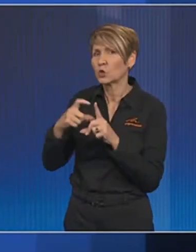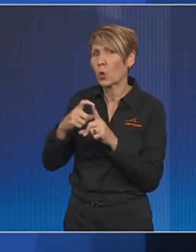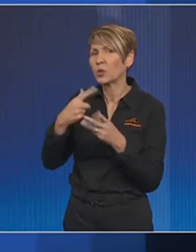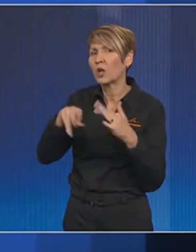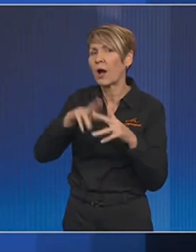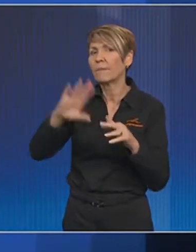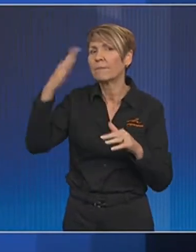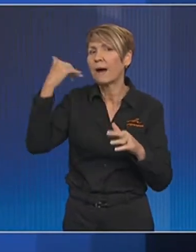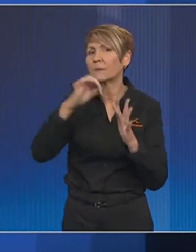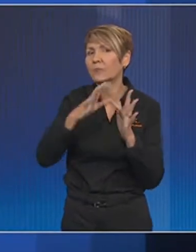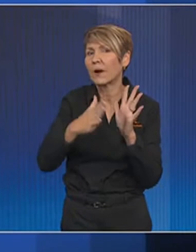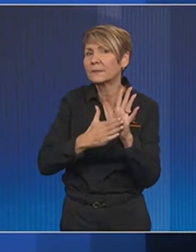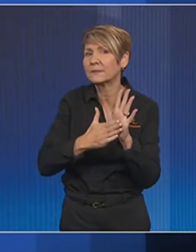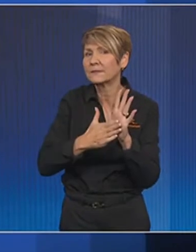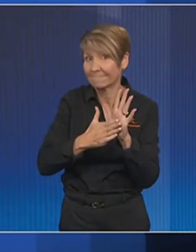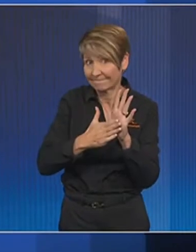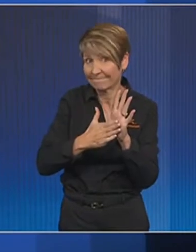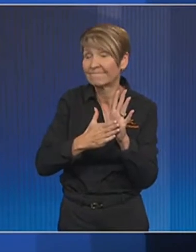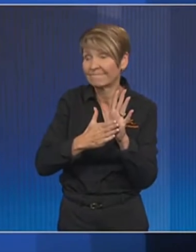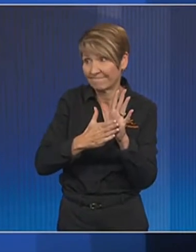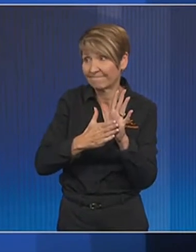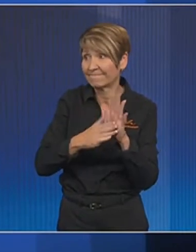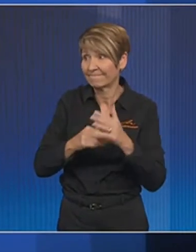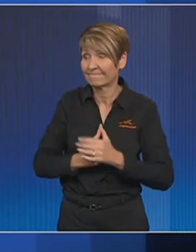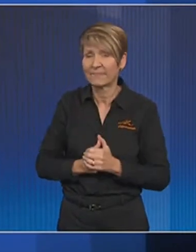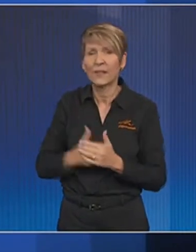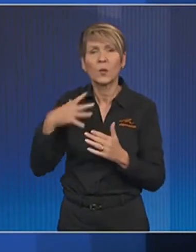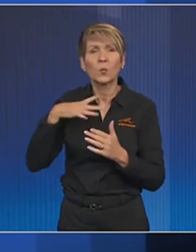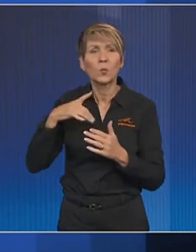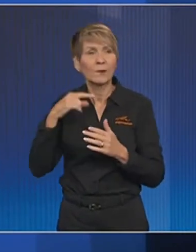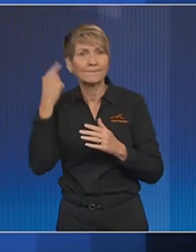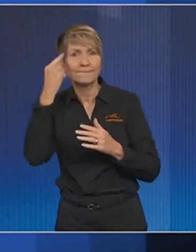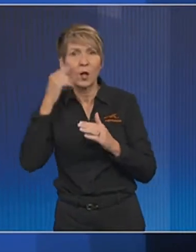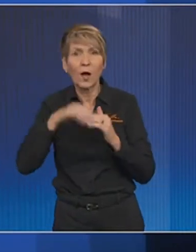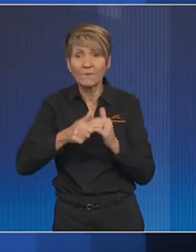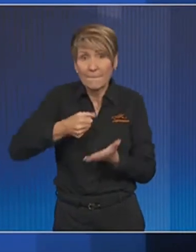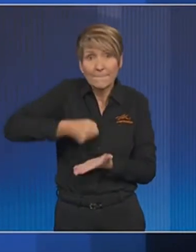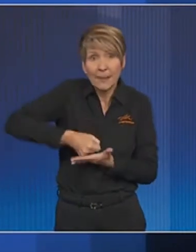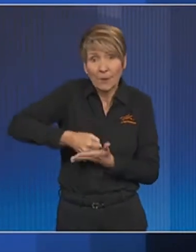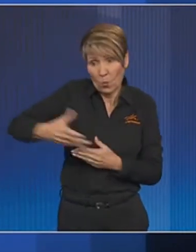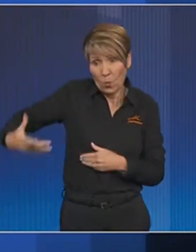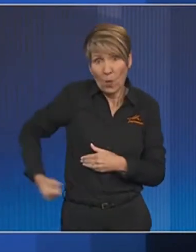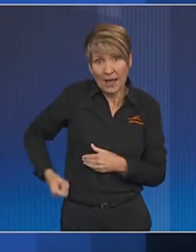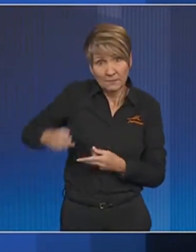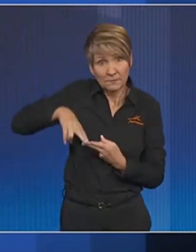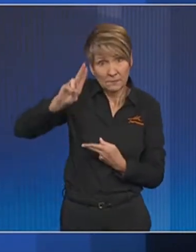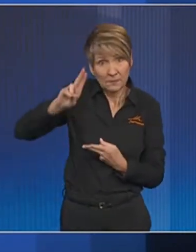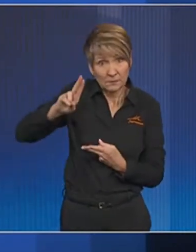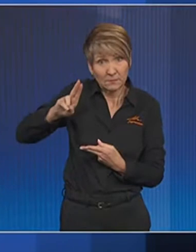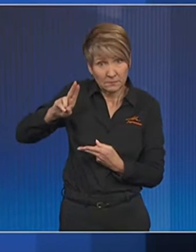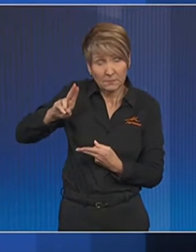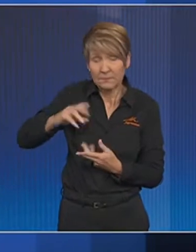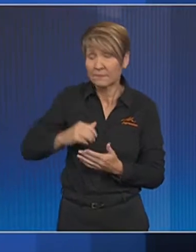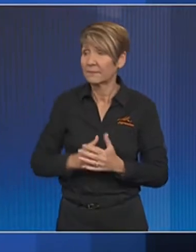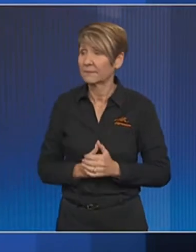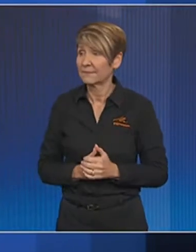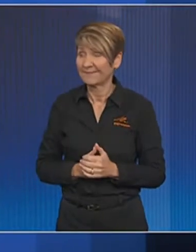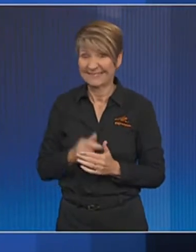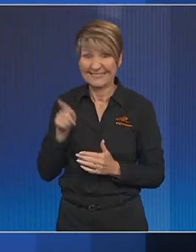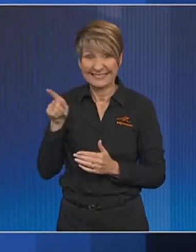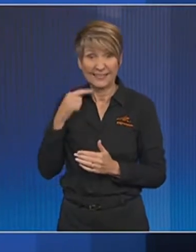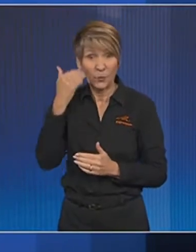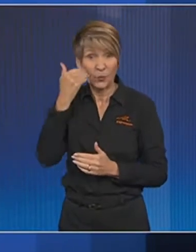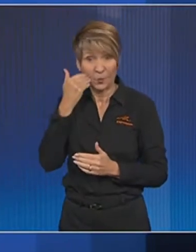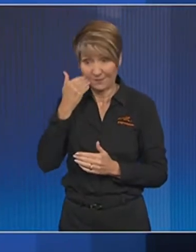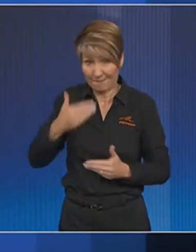luring voters in with populist policies, including raising the minimum wage. Taksin's daughter Pei-Tong Tan, who just gave birth to her second